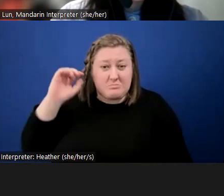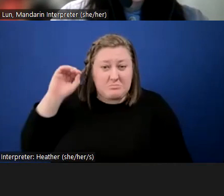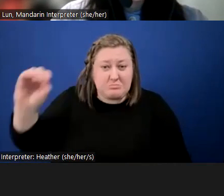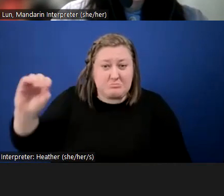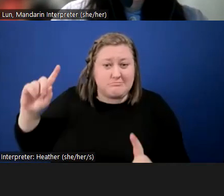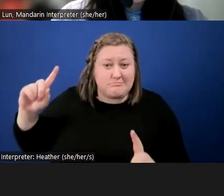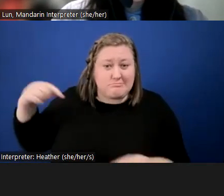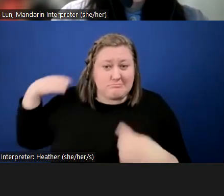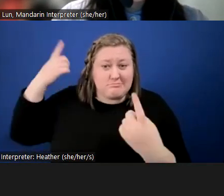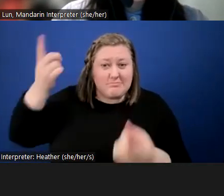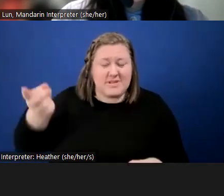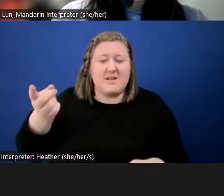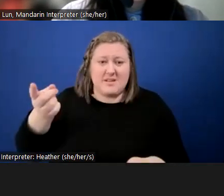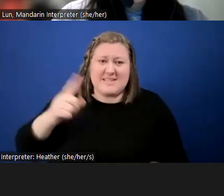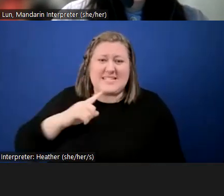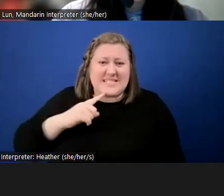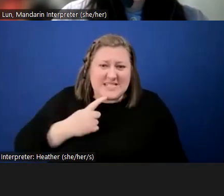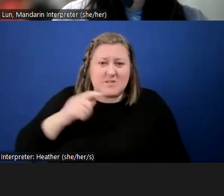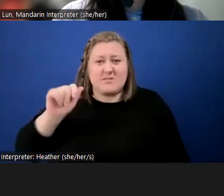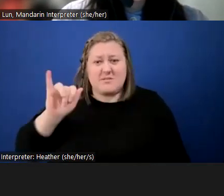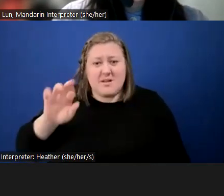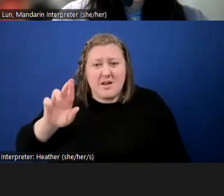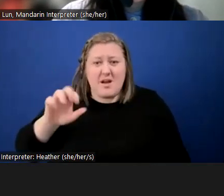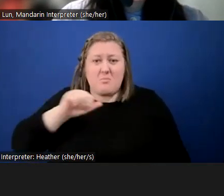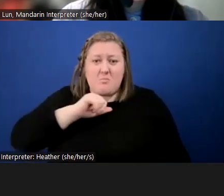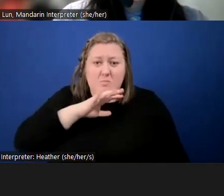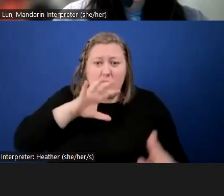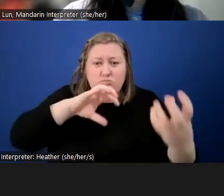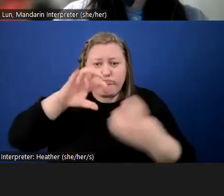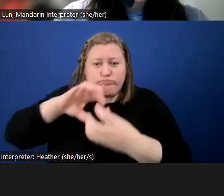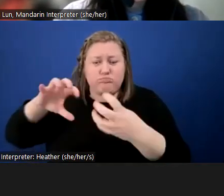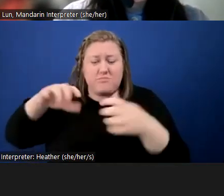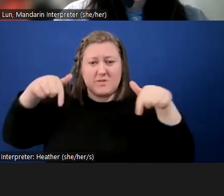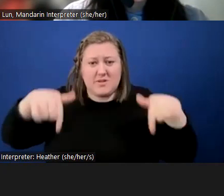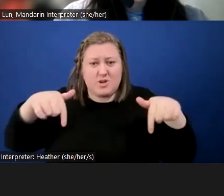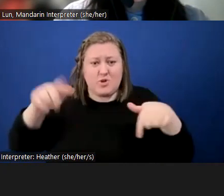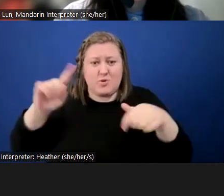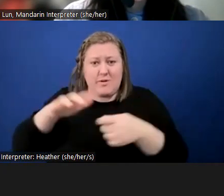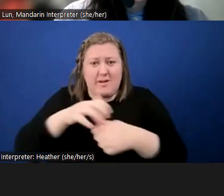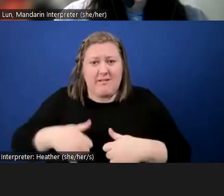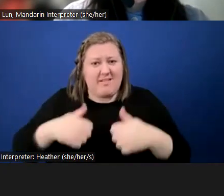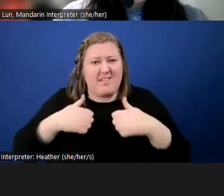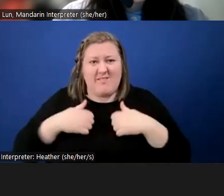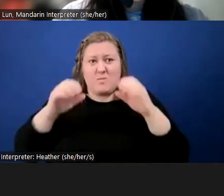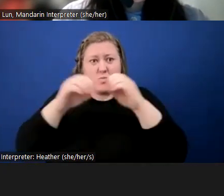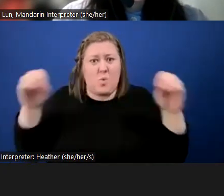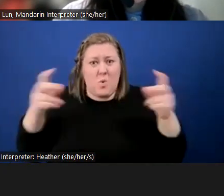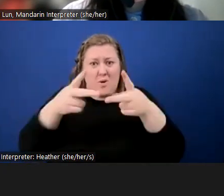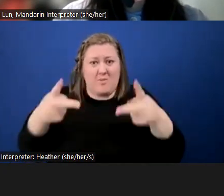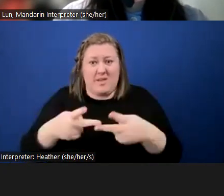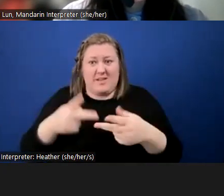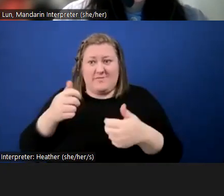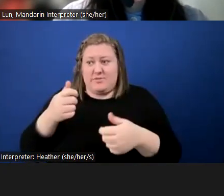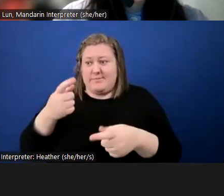since. But we have serious air and, you know, pollution problems down here. And there's just no place for the average